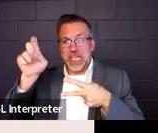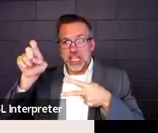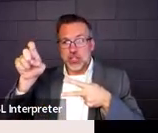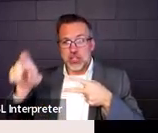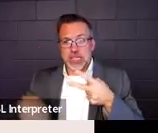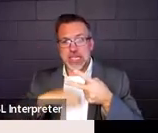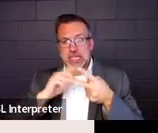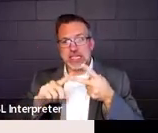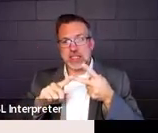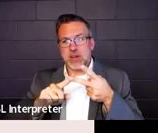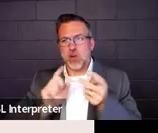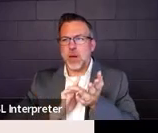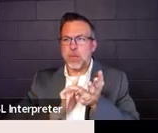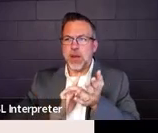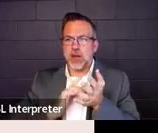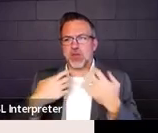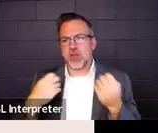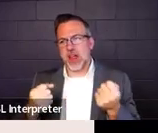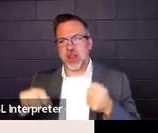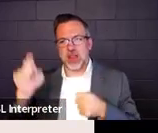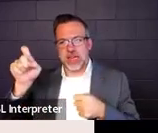individual medical needs.